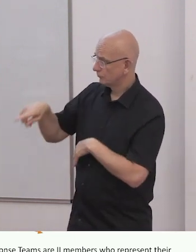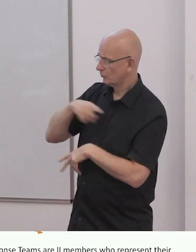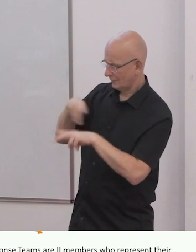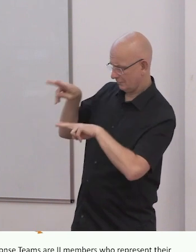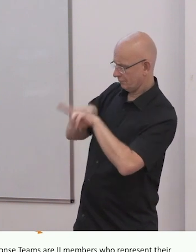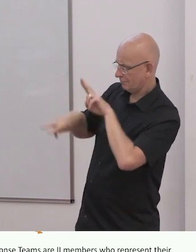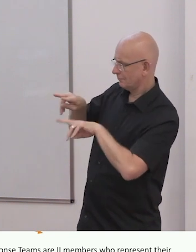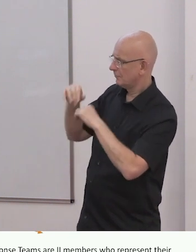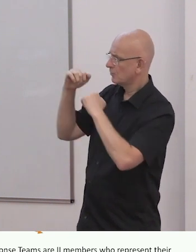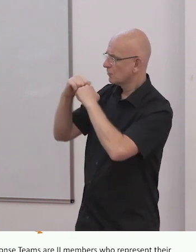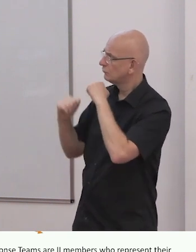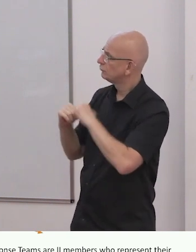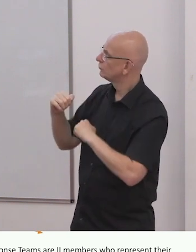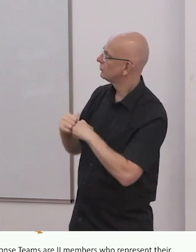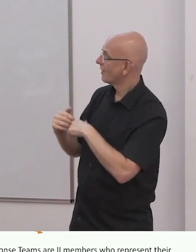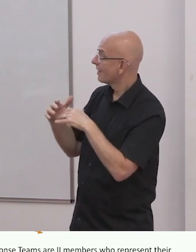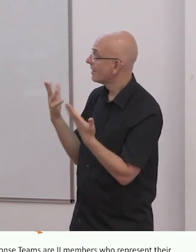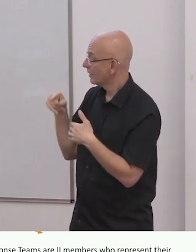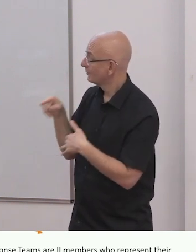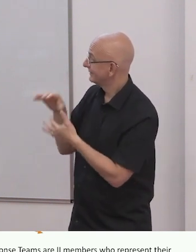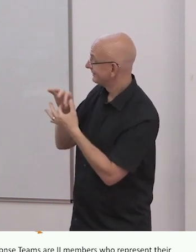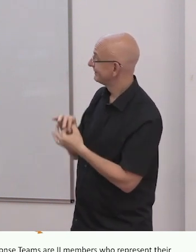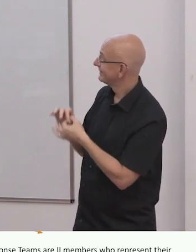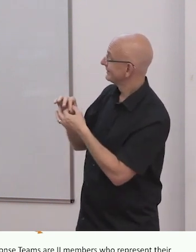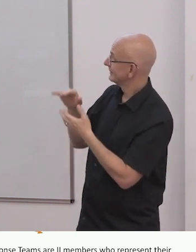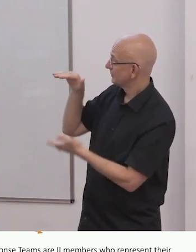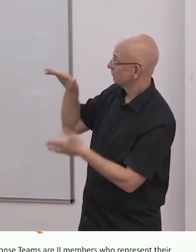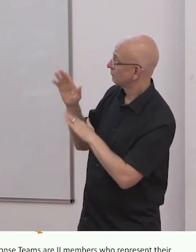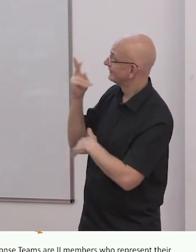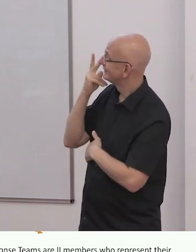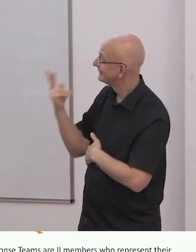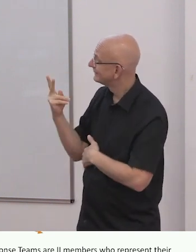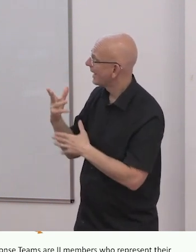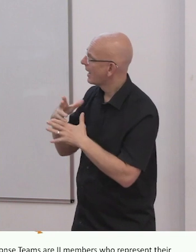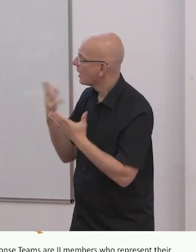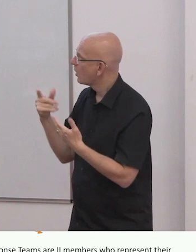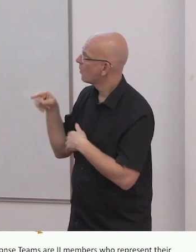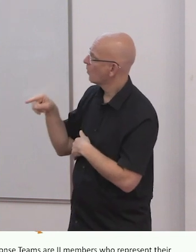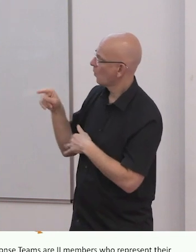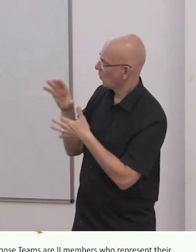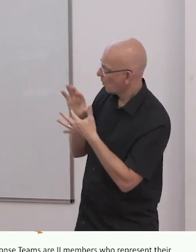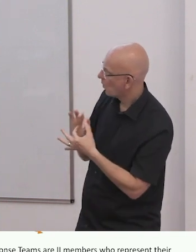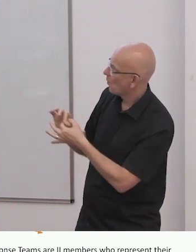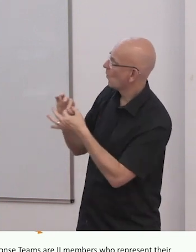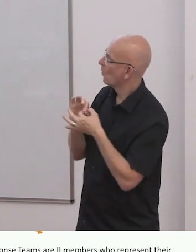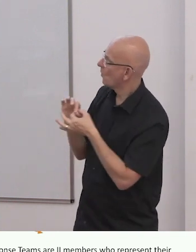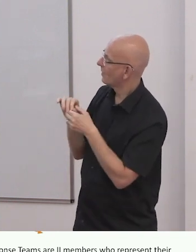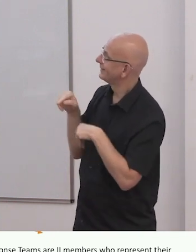of the catalyst is to be or become a member of Inclusion International. And